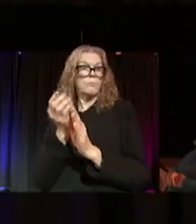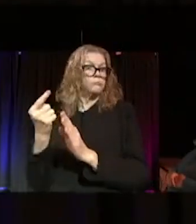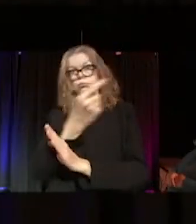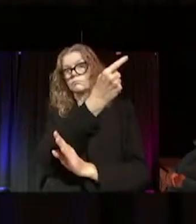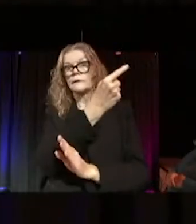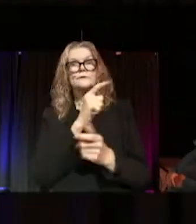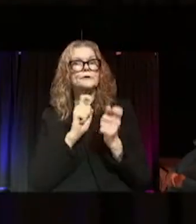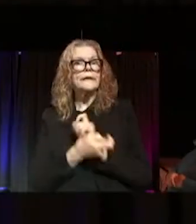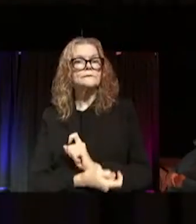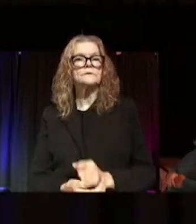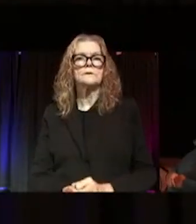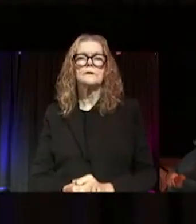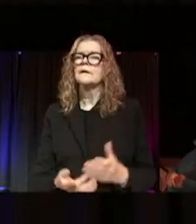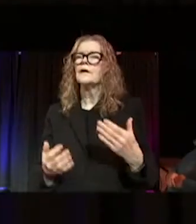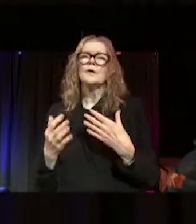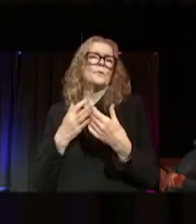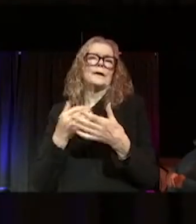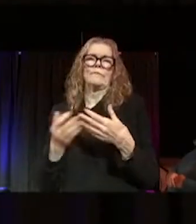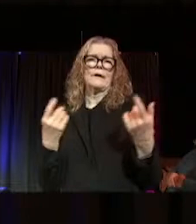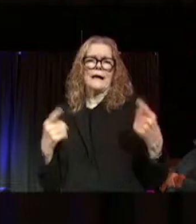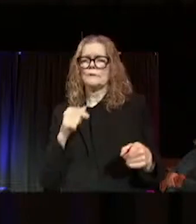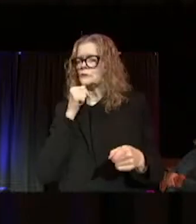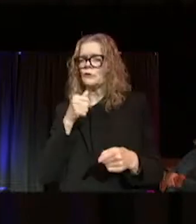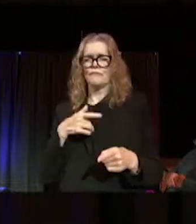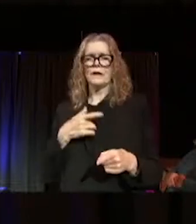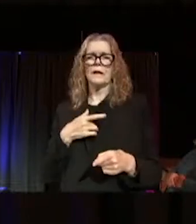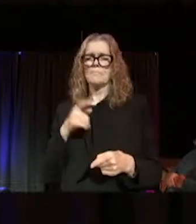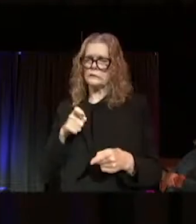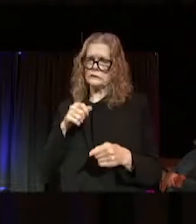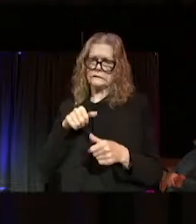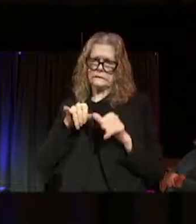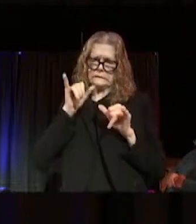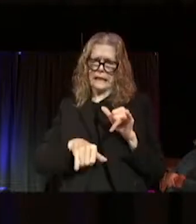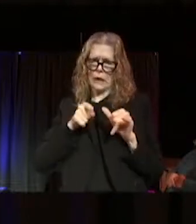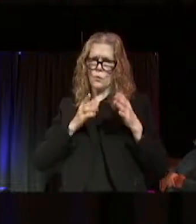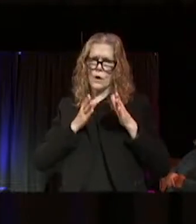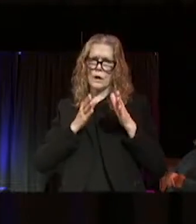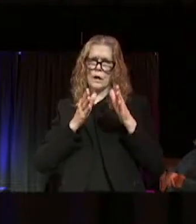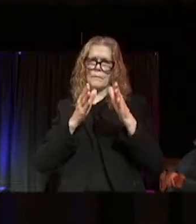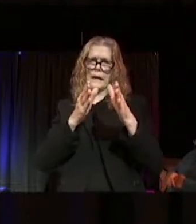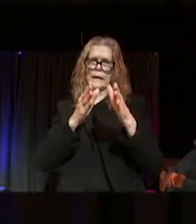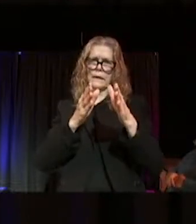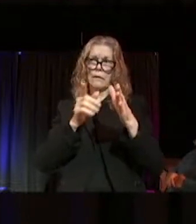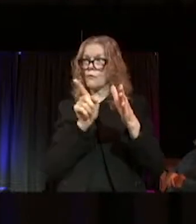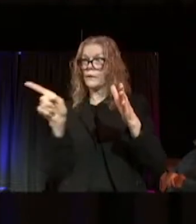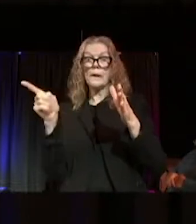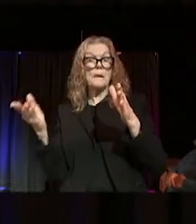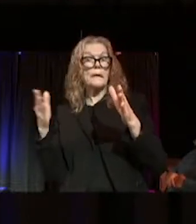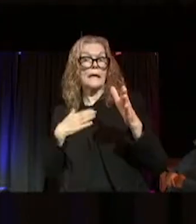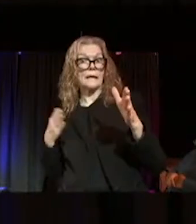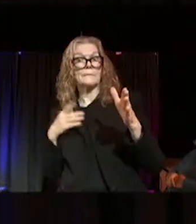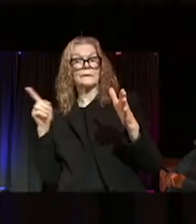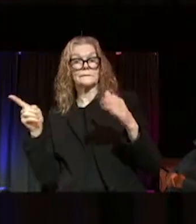in life, we should never feel the need to confine ourselves to one path if happiness may lay outside of it. Having a recipe for life can be a great